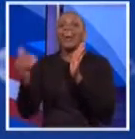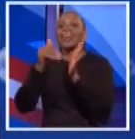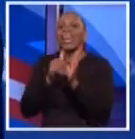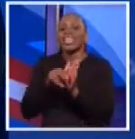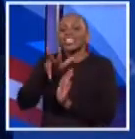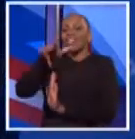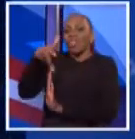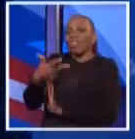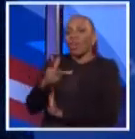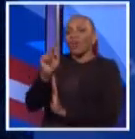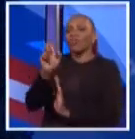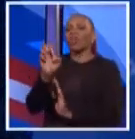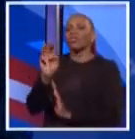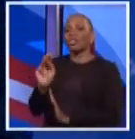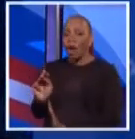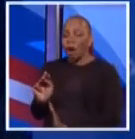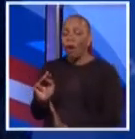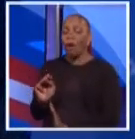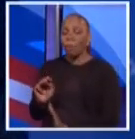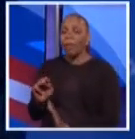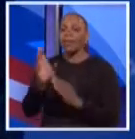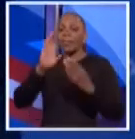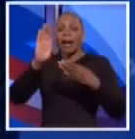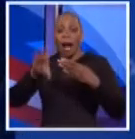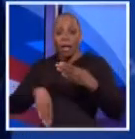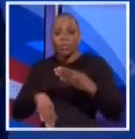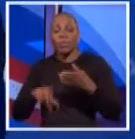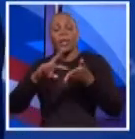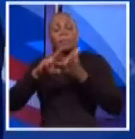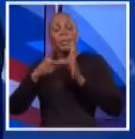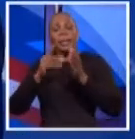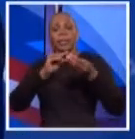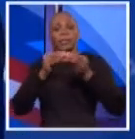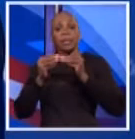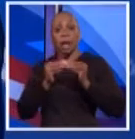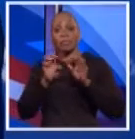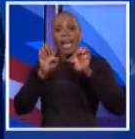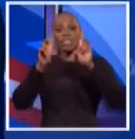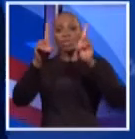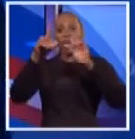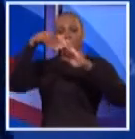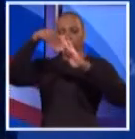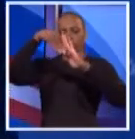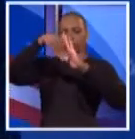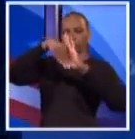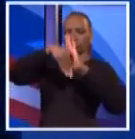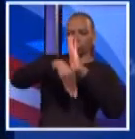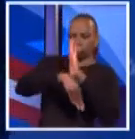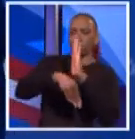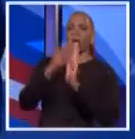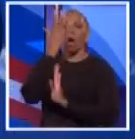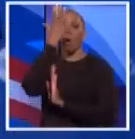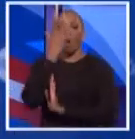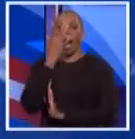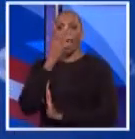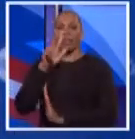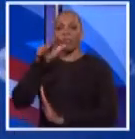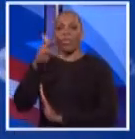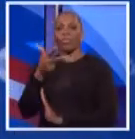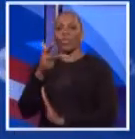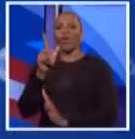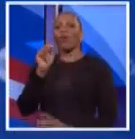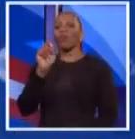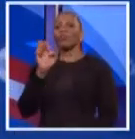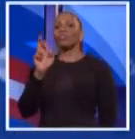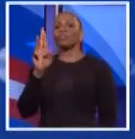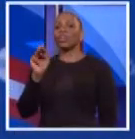third term, a third term where the numbers in our educational performance have dropped precipitously because we had a third term with the mayor